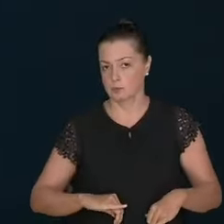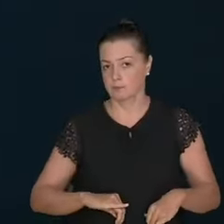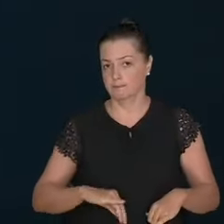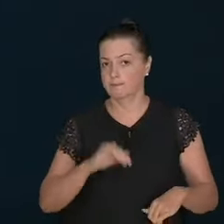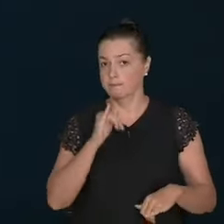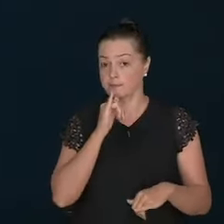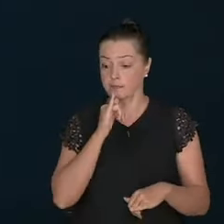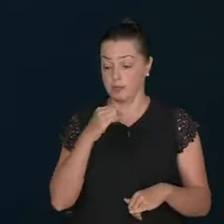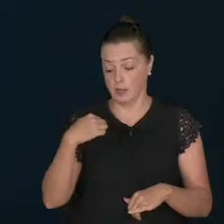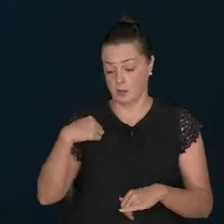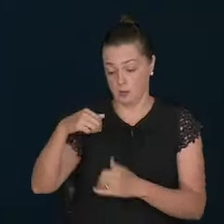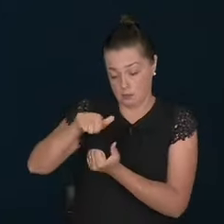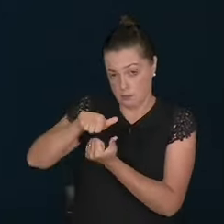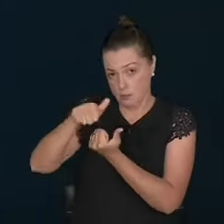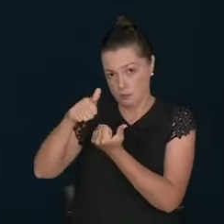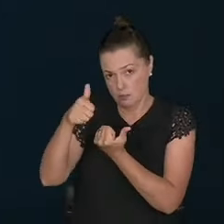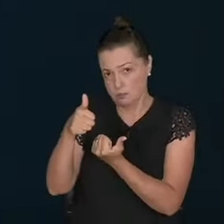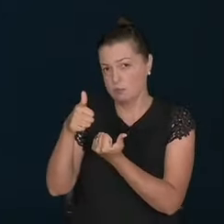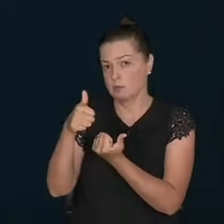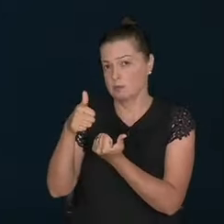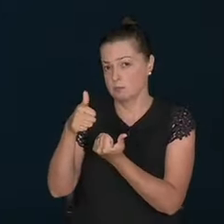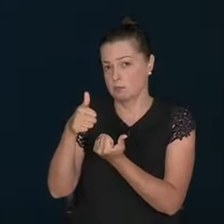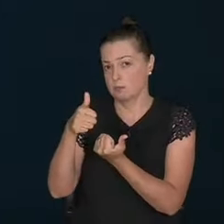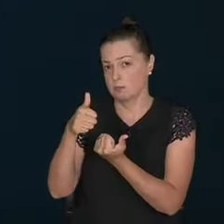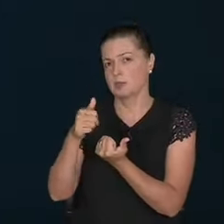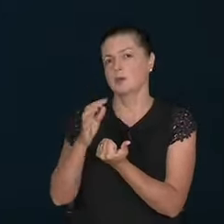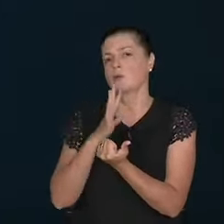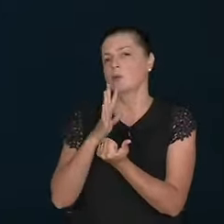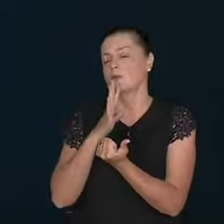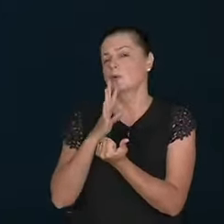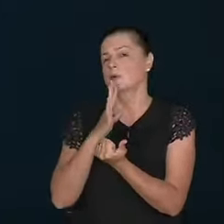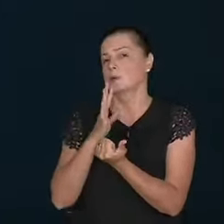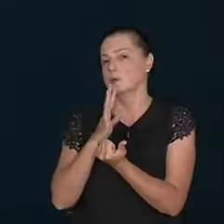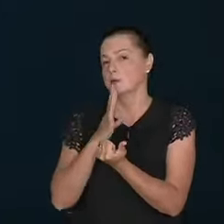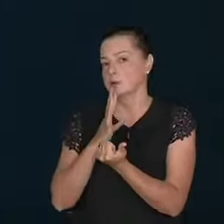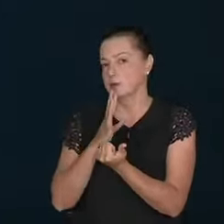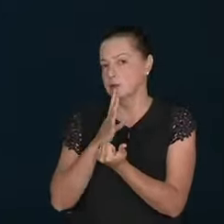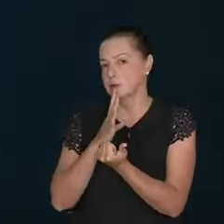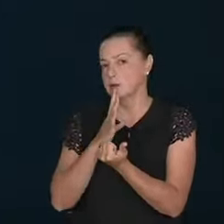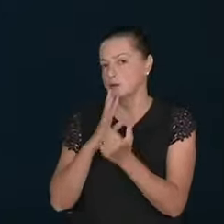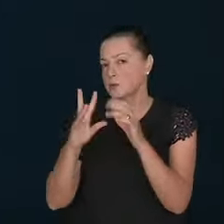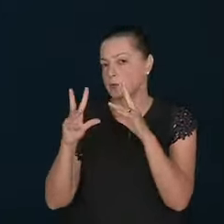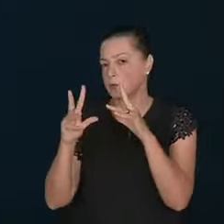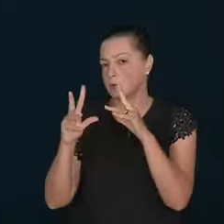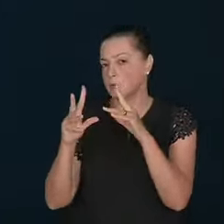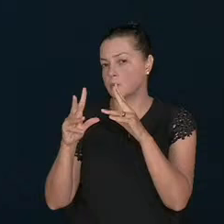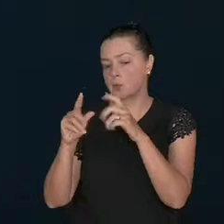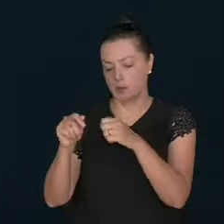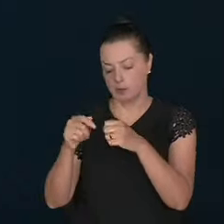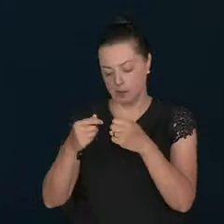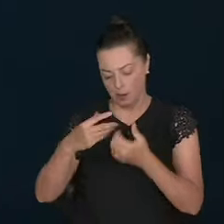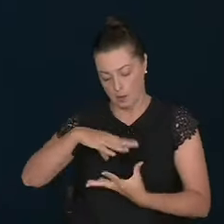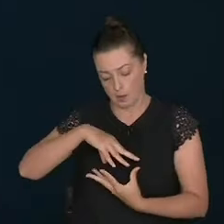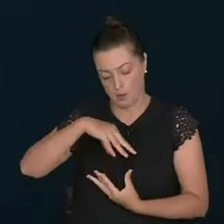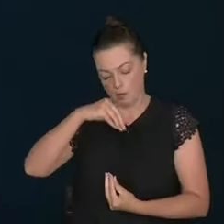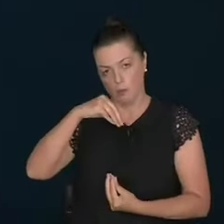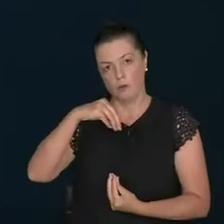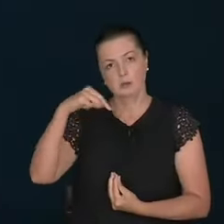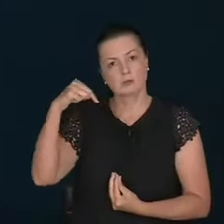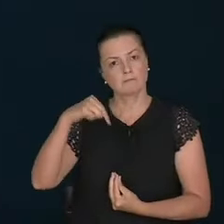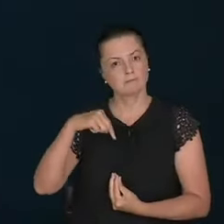As soon as I. Got. To know about salvation. I was baptized in water. And I had the knowledge.